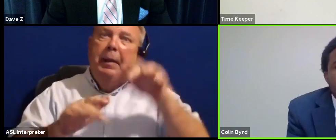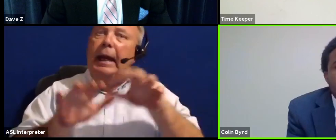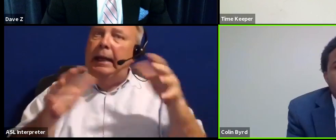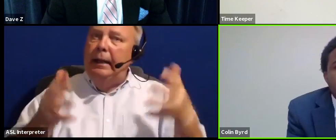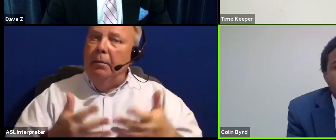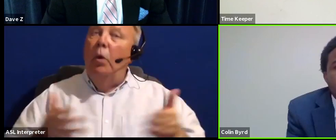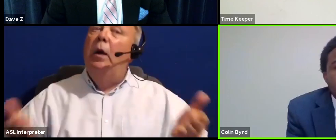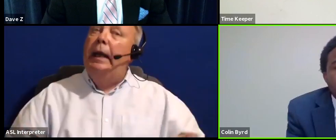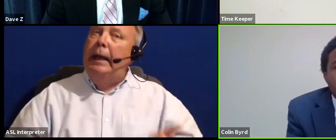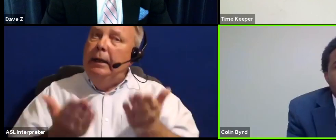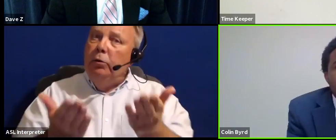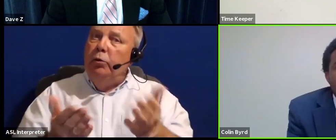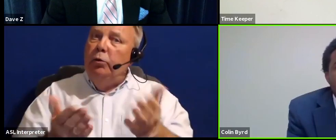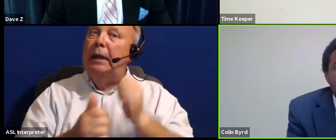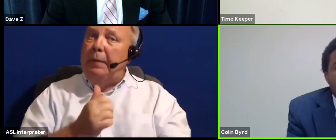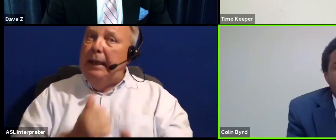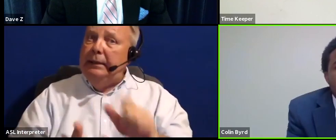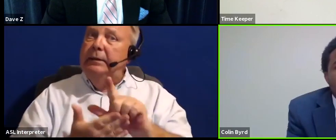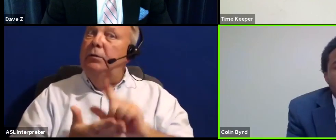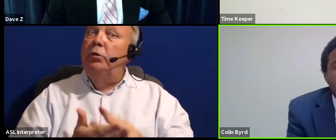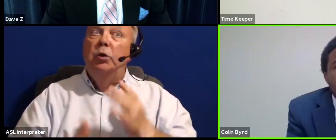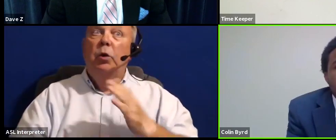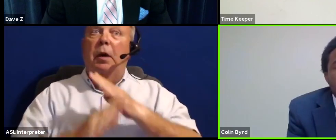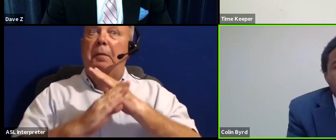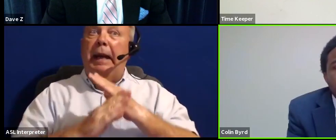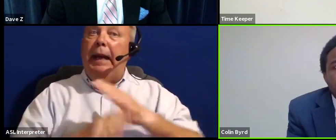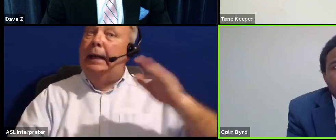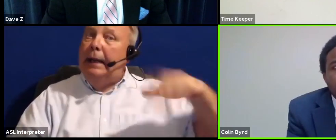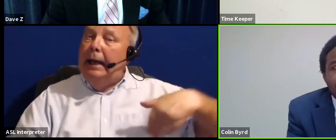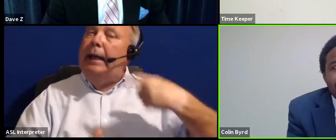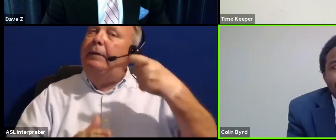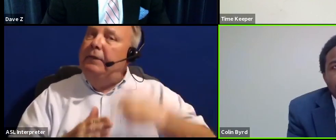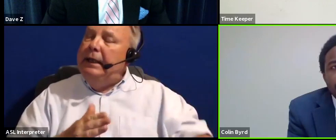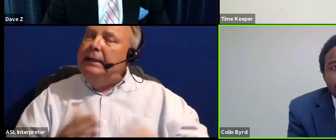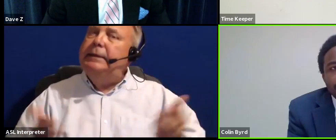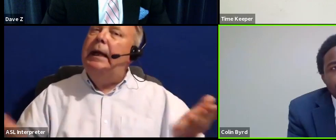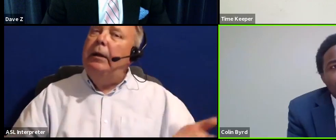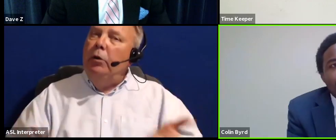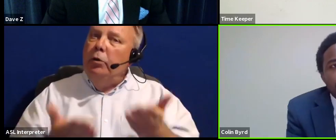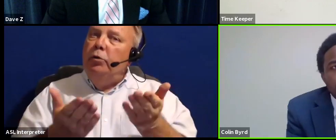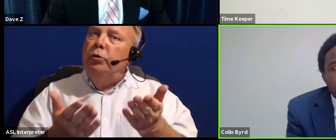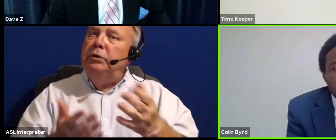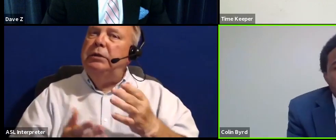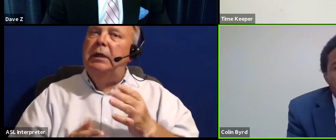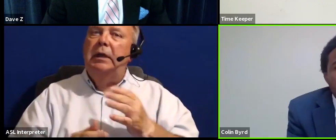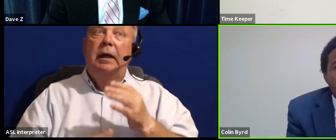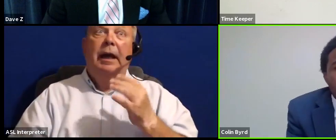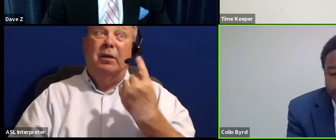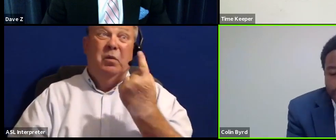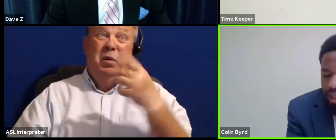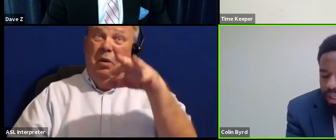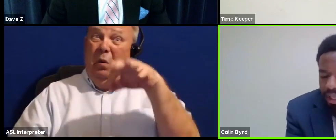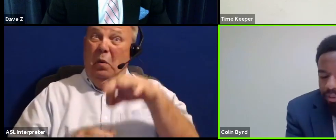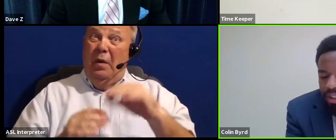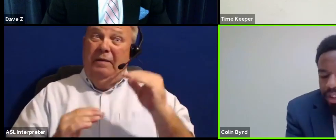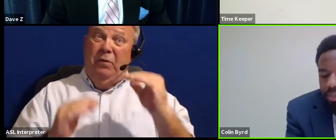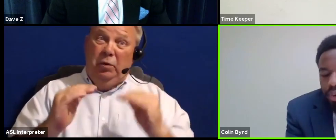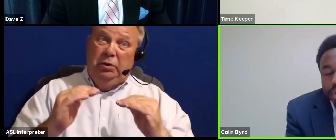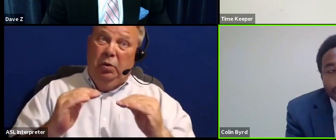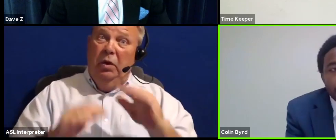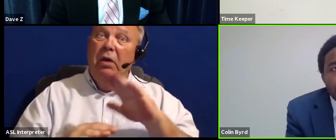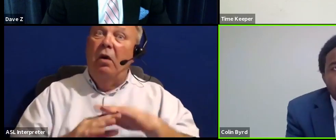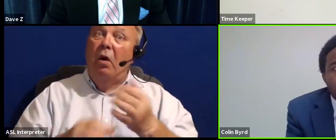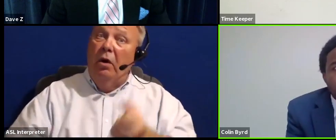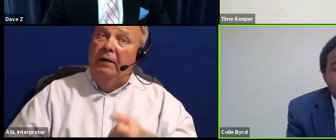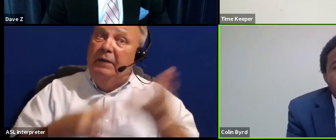legislation to ban late fees, and also introducing and falling one vote short on an eviction